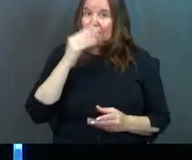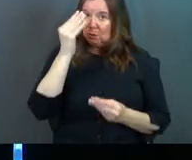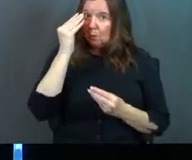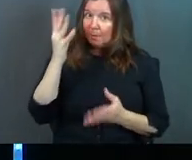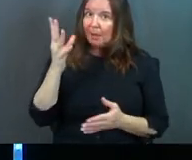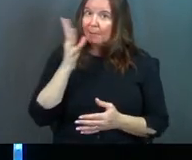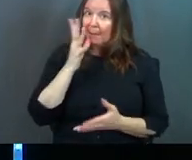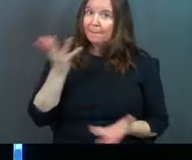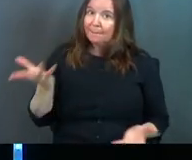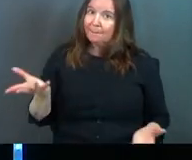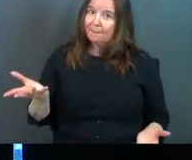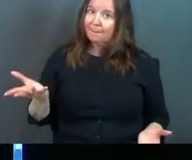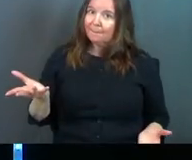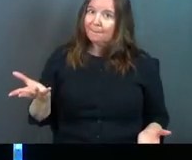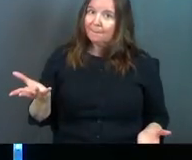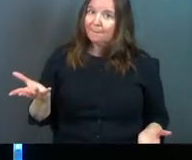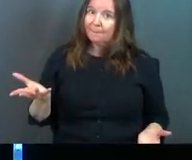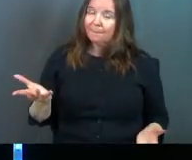mom.